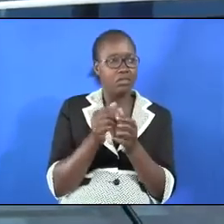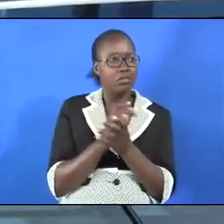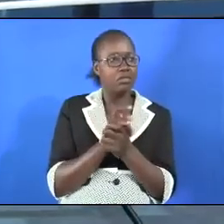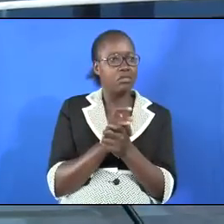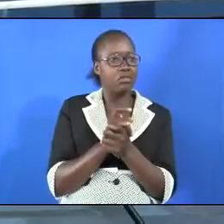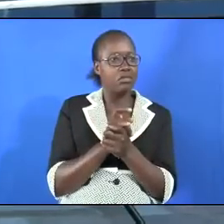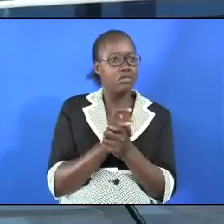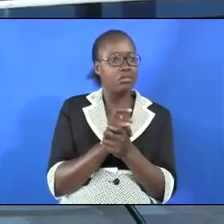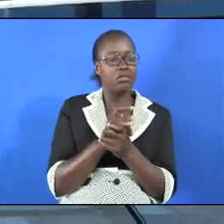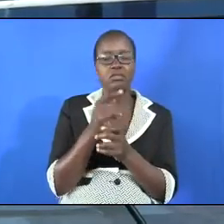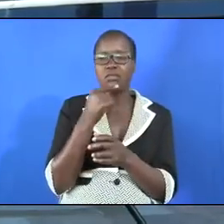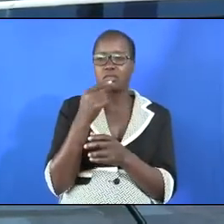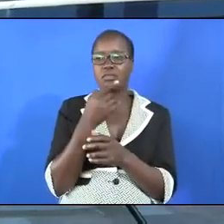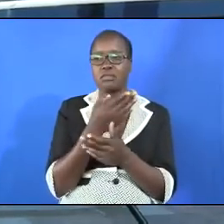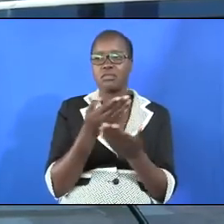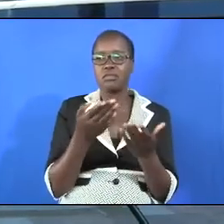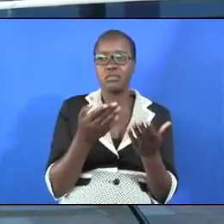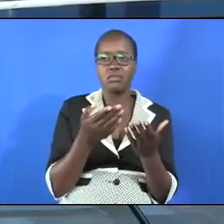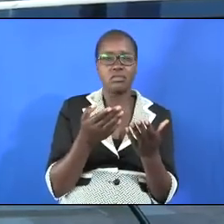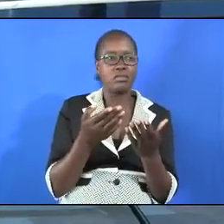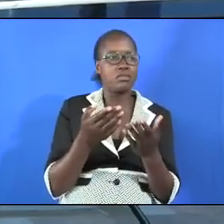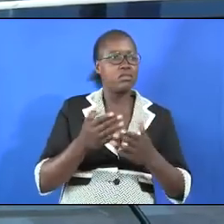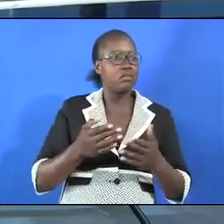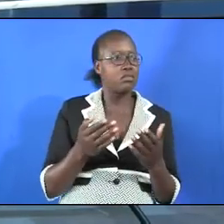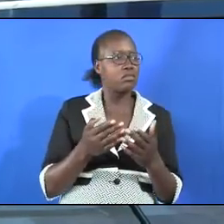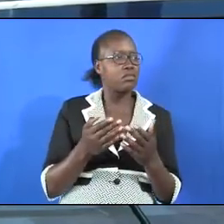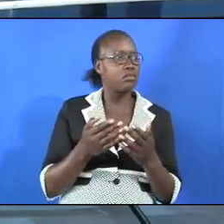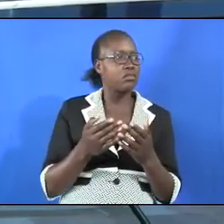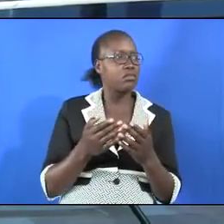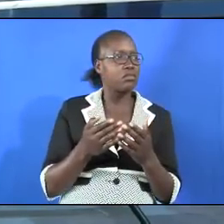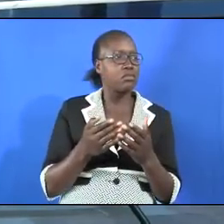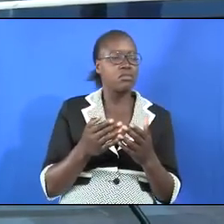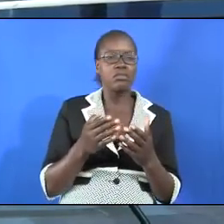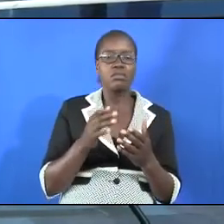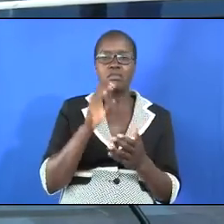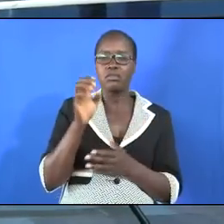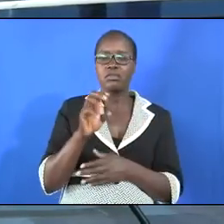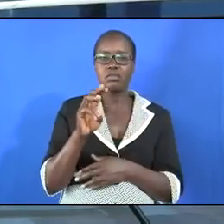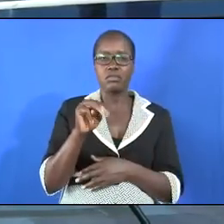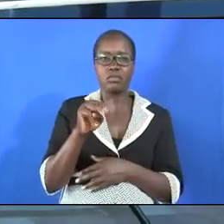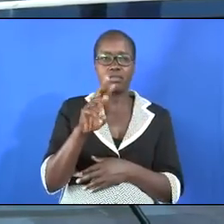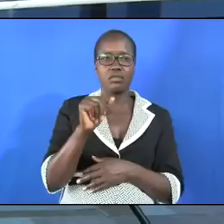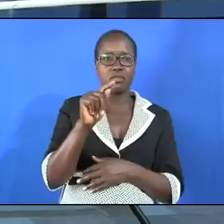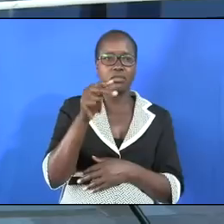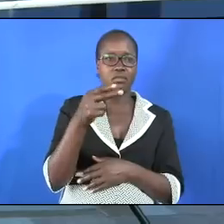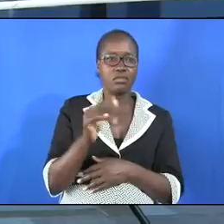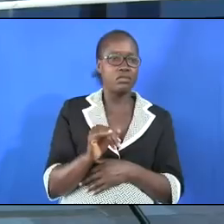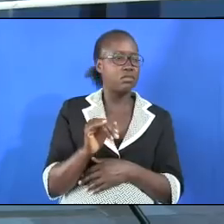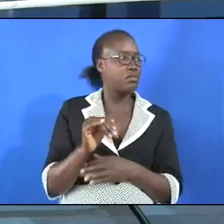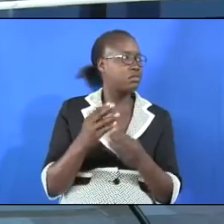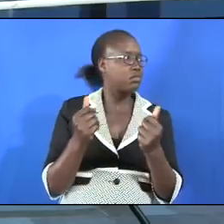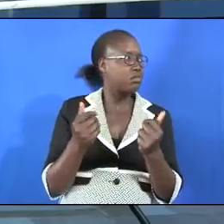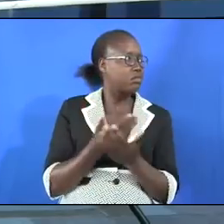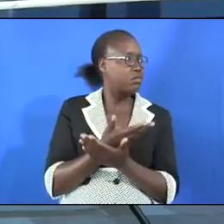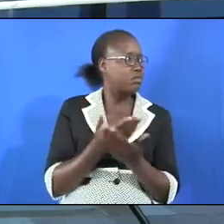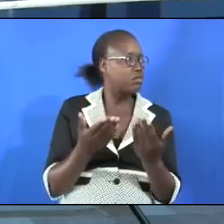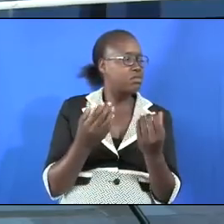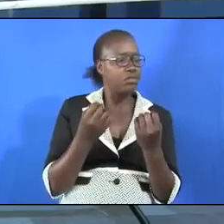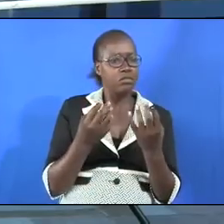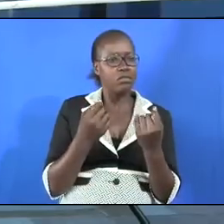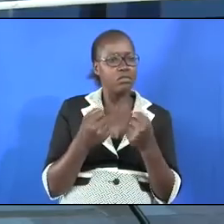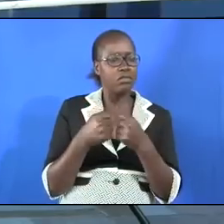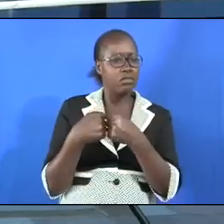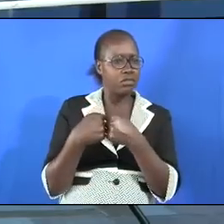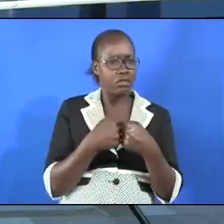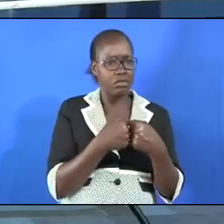as I say this I am happy to see my elder man here who is always offering solutions to many of the